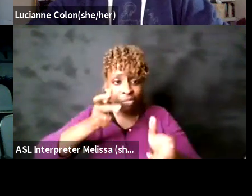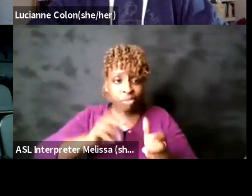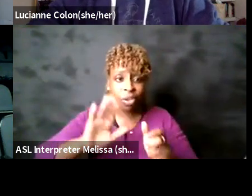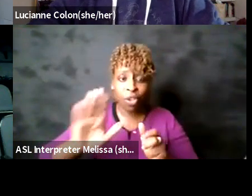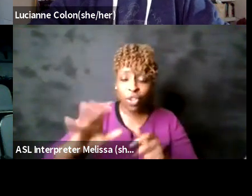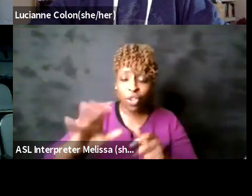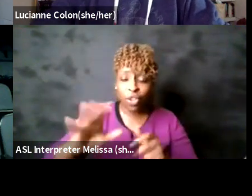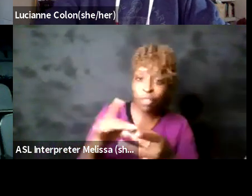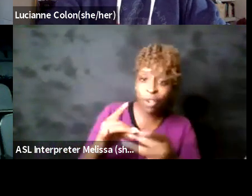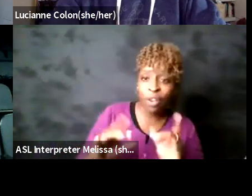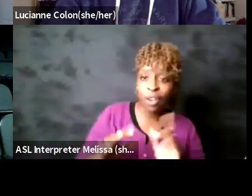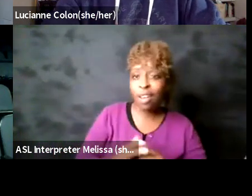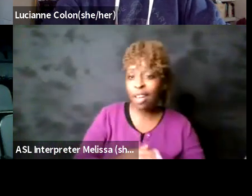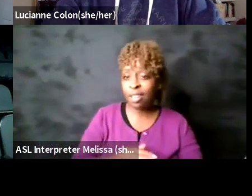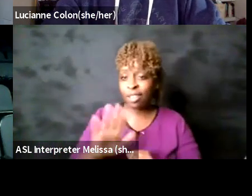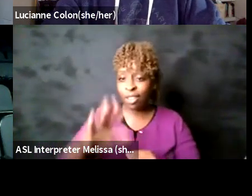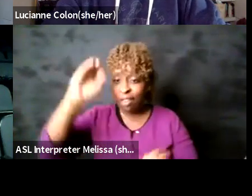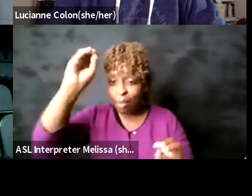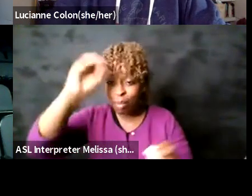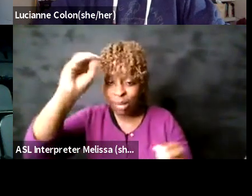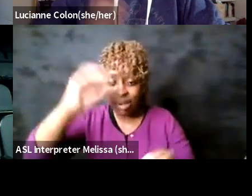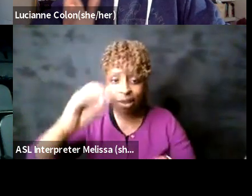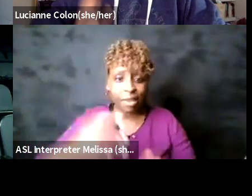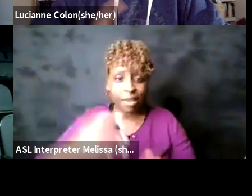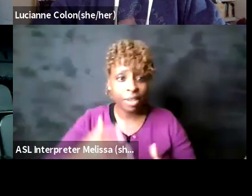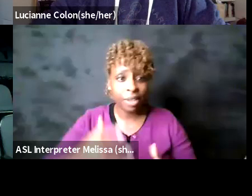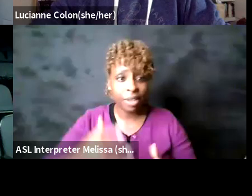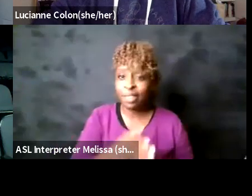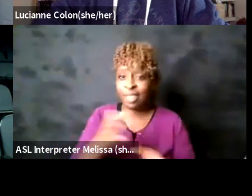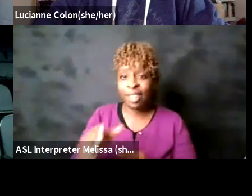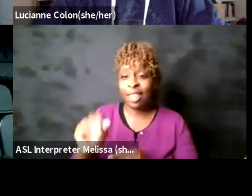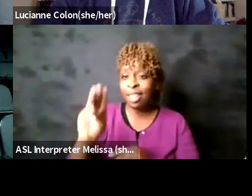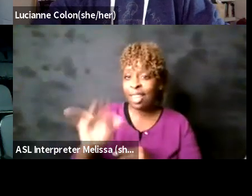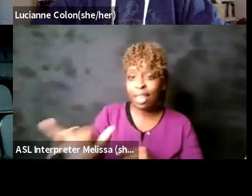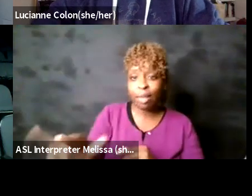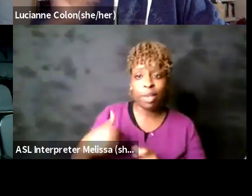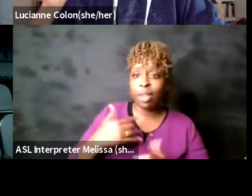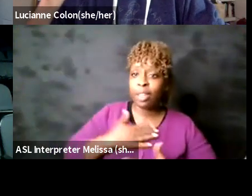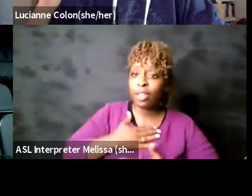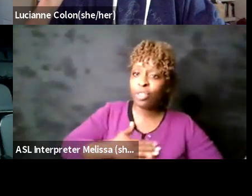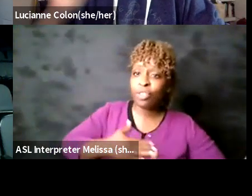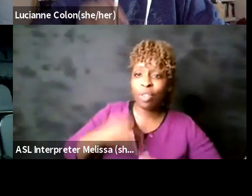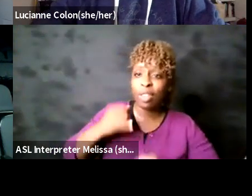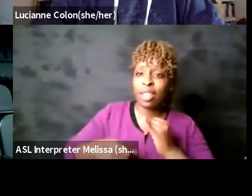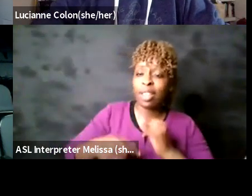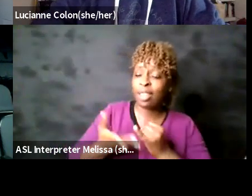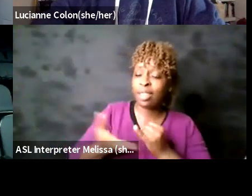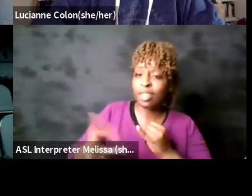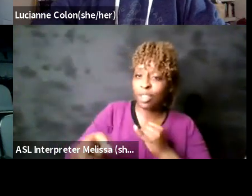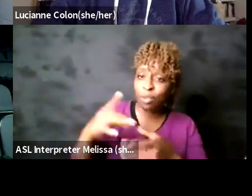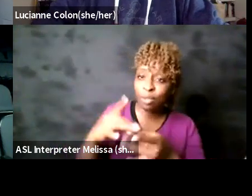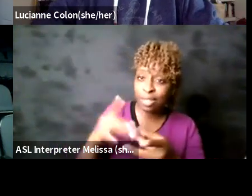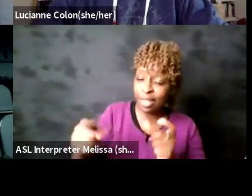many different spaces uh amy i love the last thing that you said i just wanted to say that was very